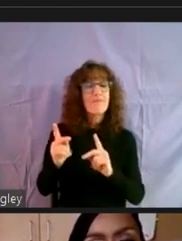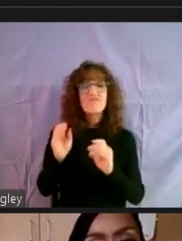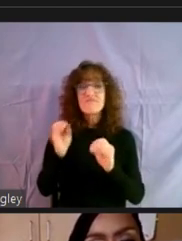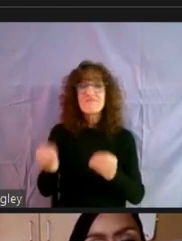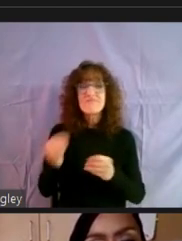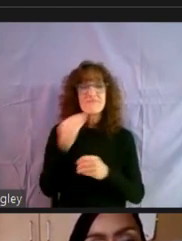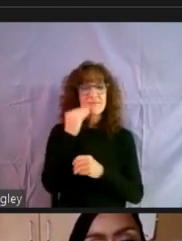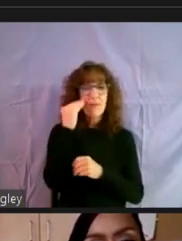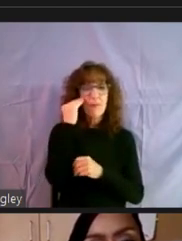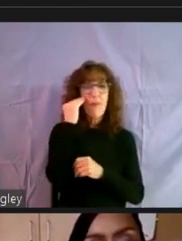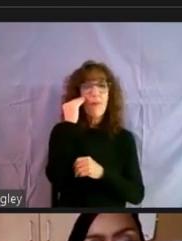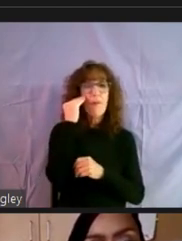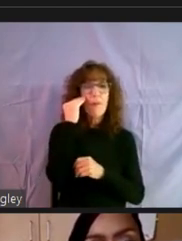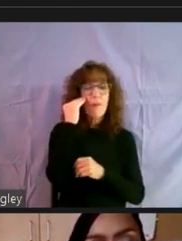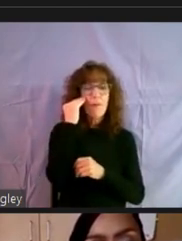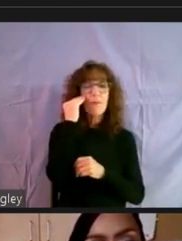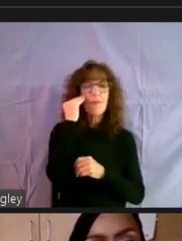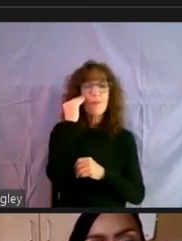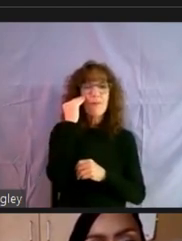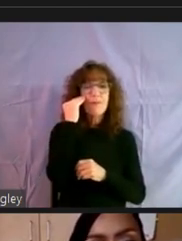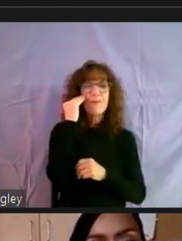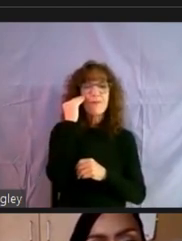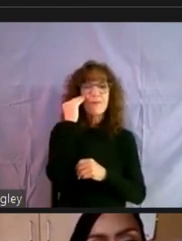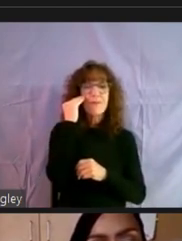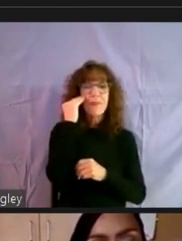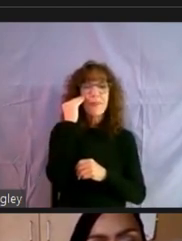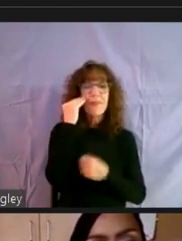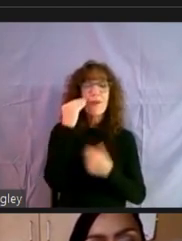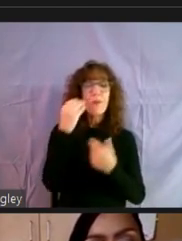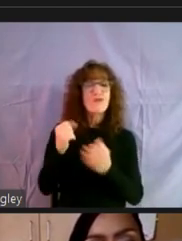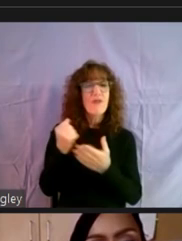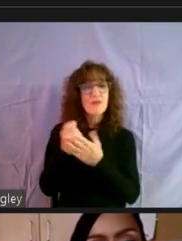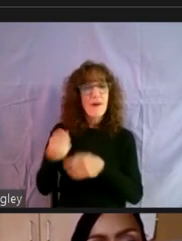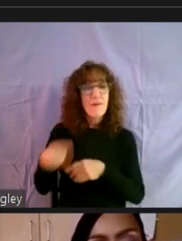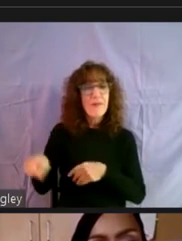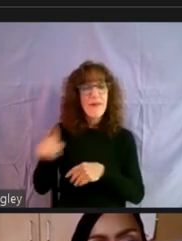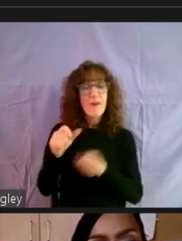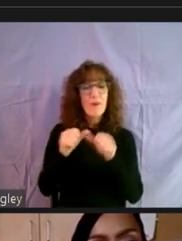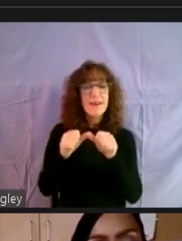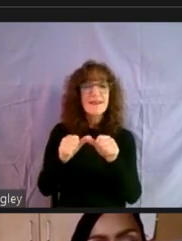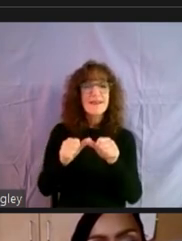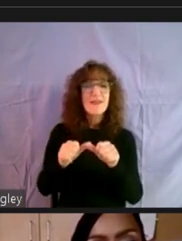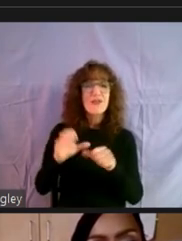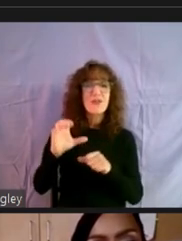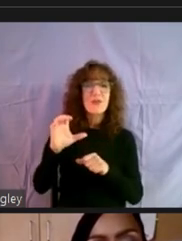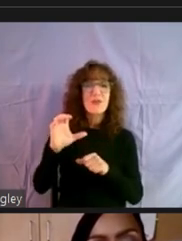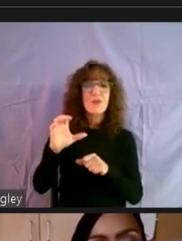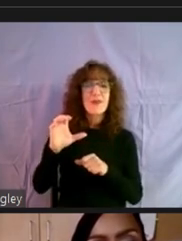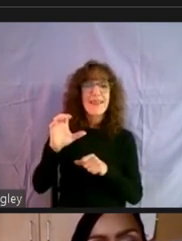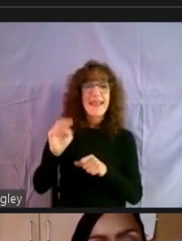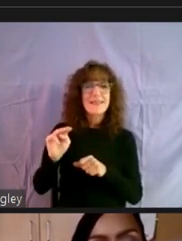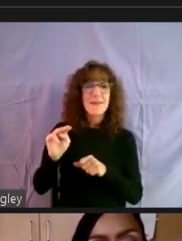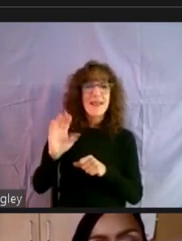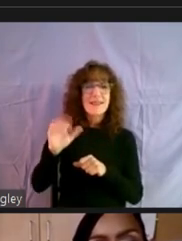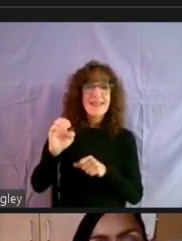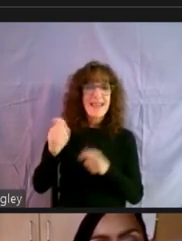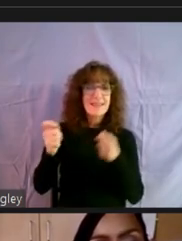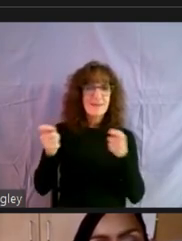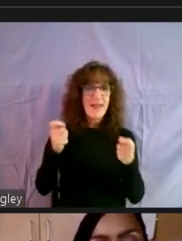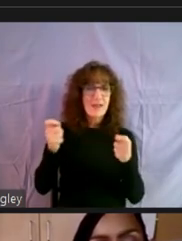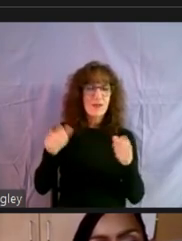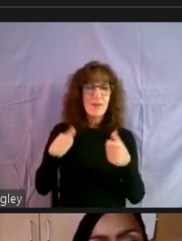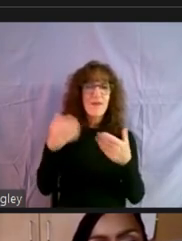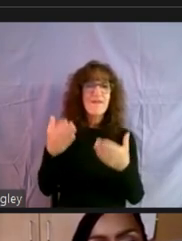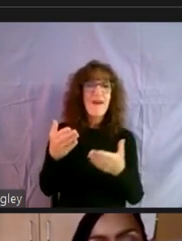and experiencing a period of homelessness, try to help them. And we continue case management with them to provide the